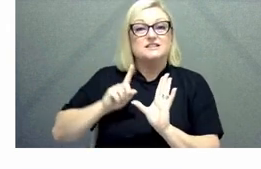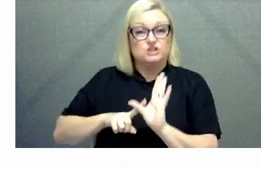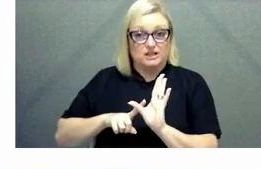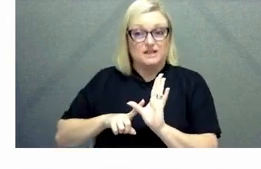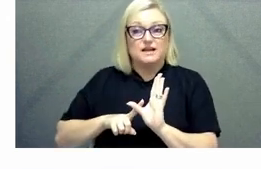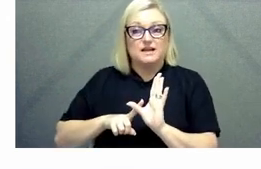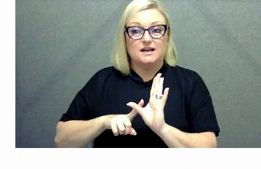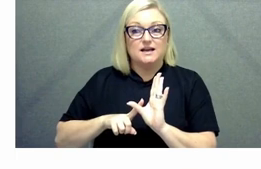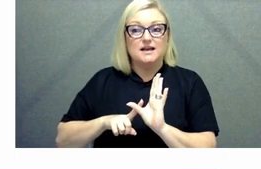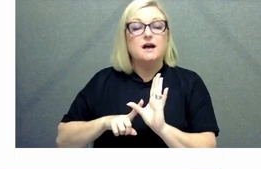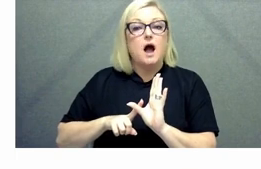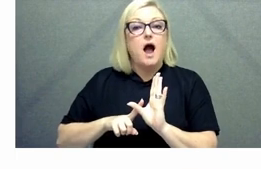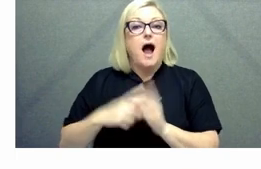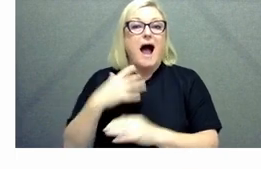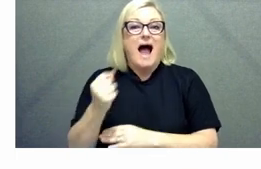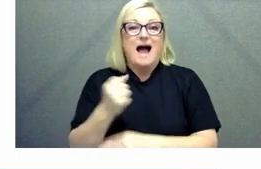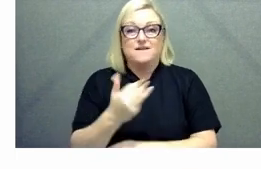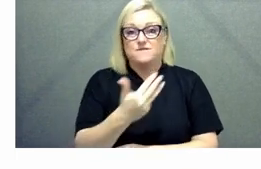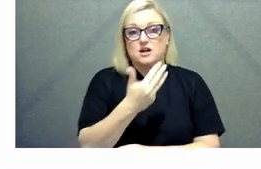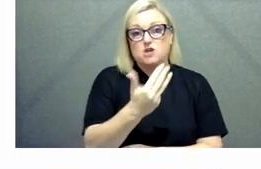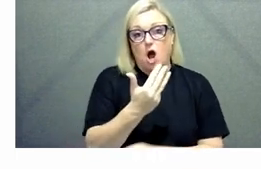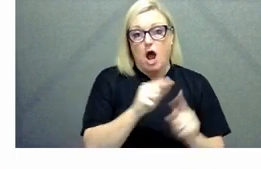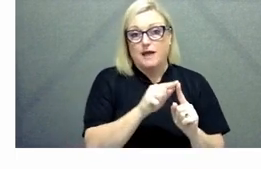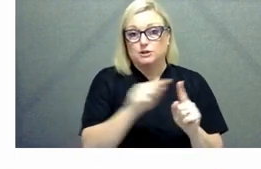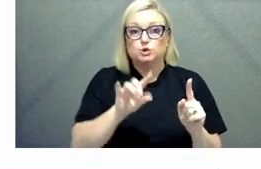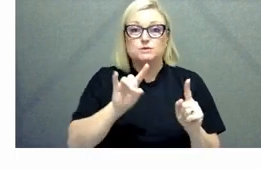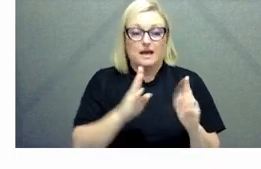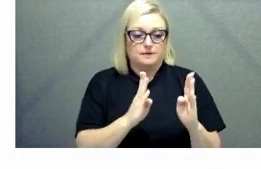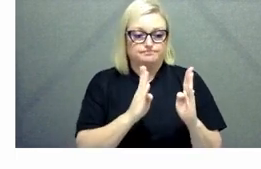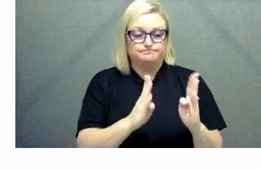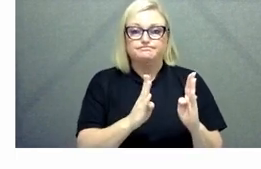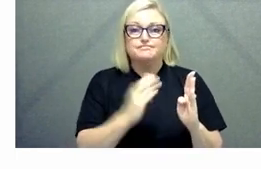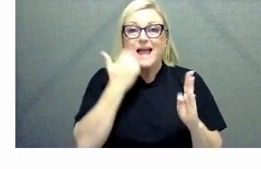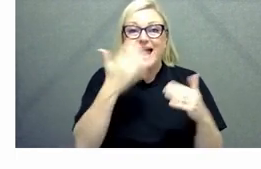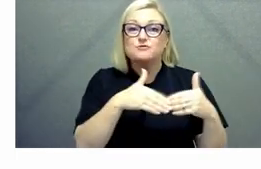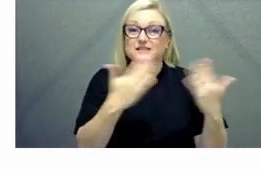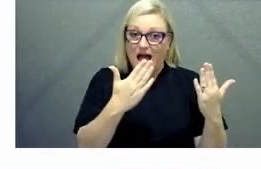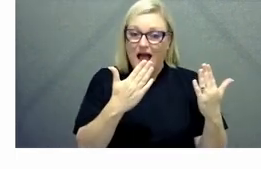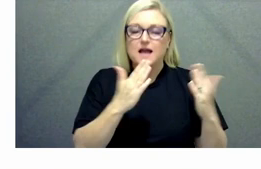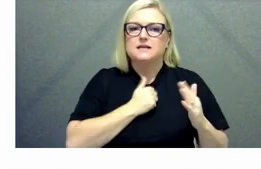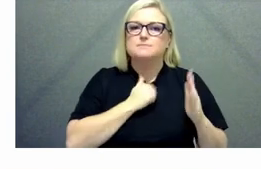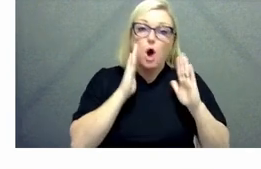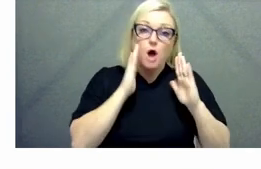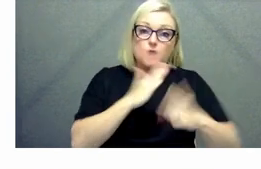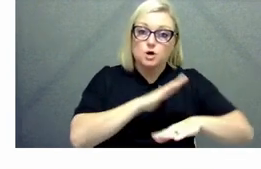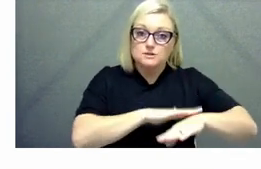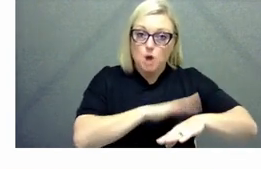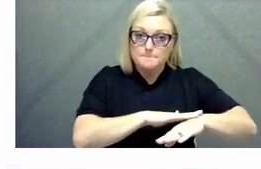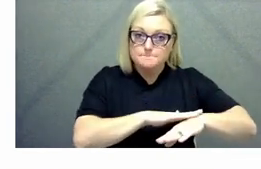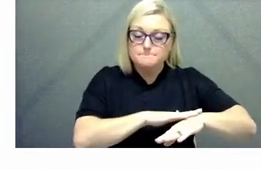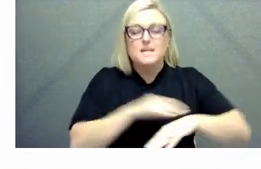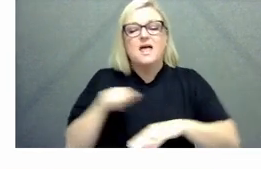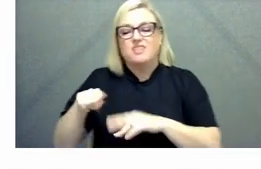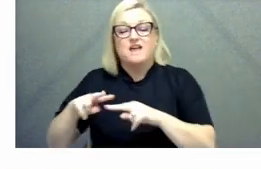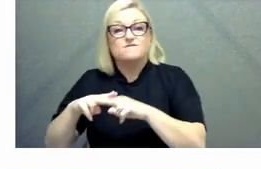block out nine to ten every day for focus time and three to five on a Friday and we very